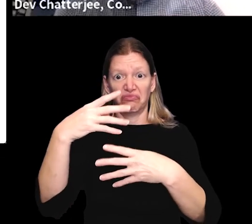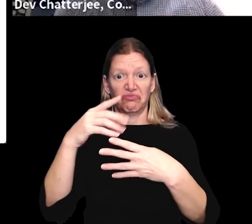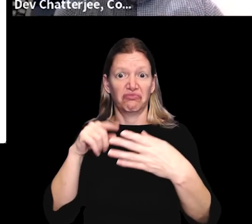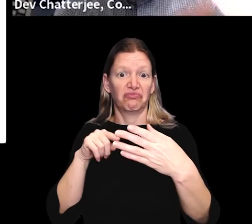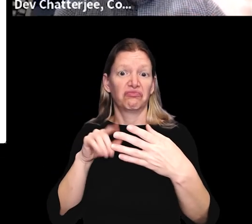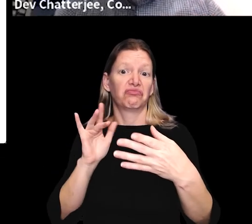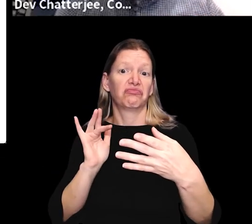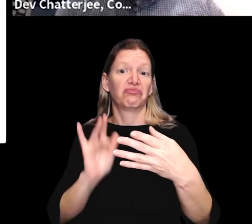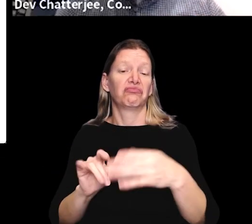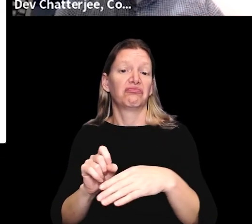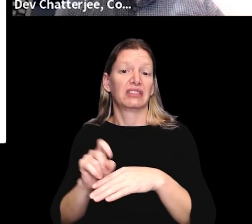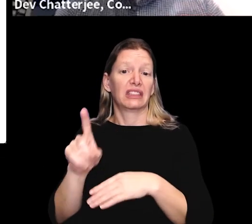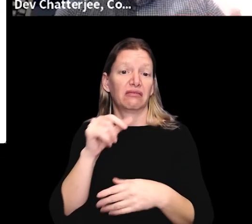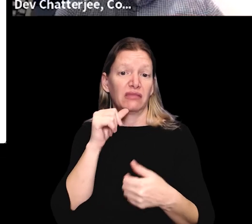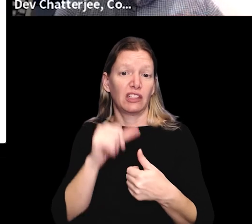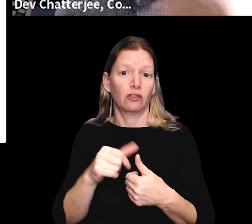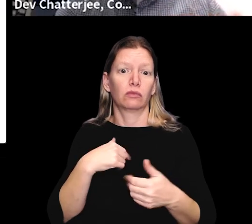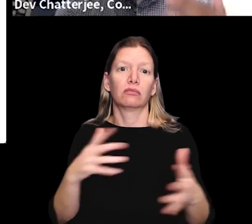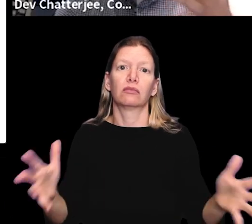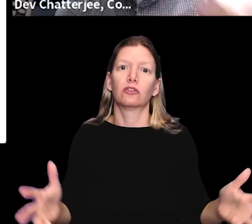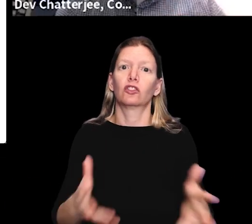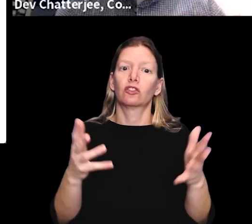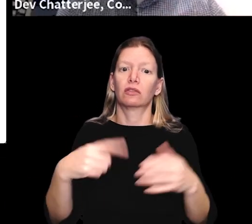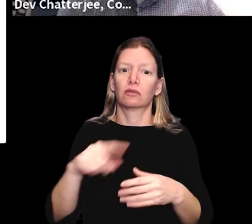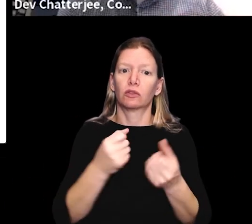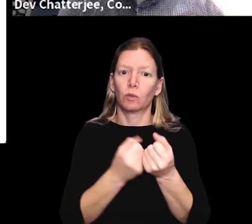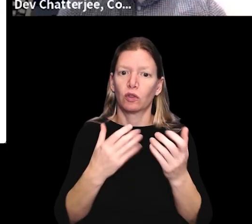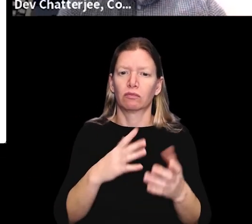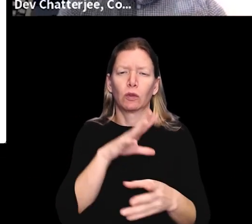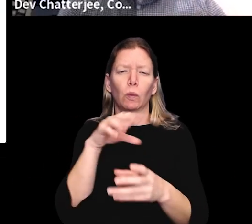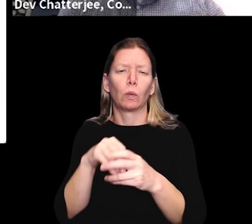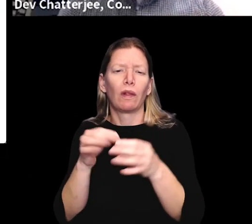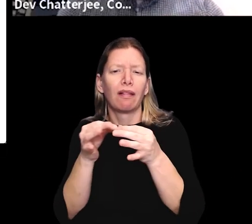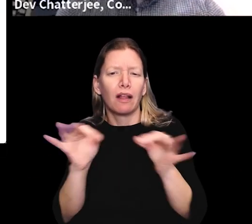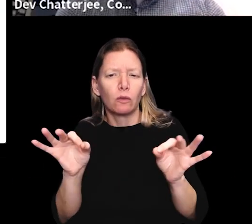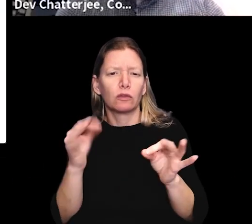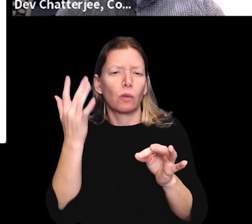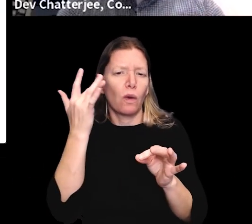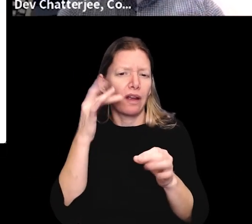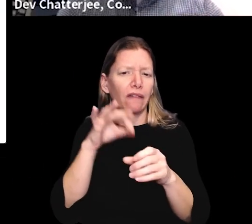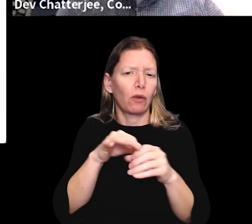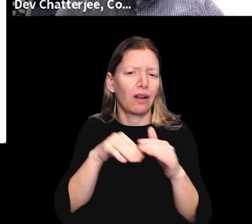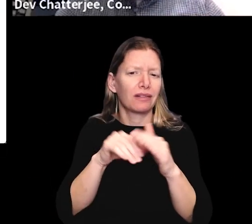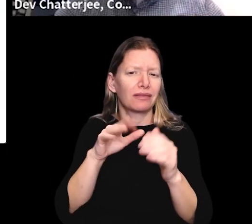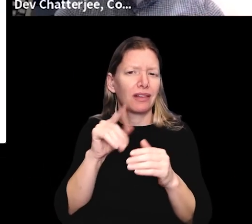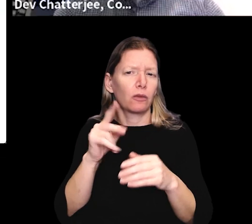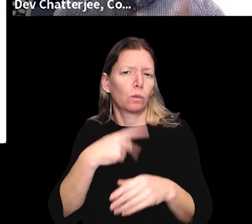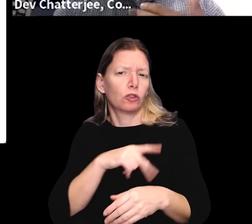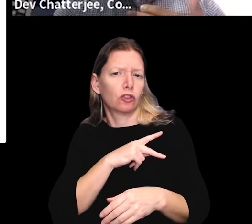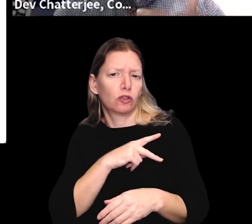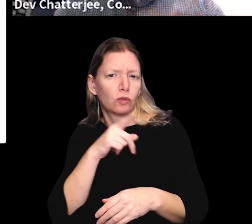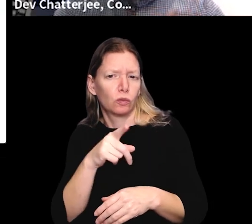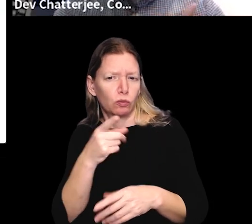and send the letter as is, but what we are really encouraging our supporters to do is to include language about why,